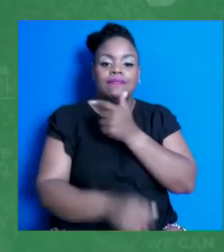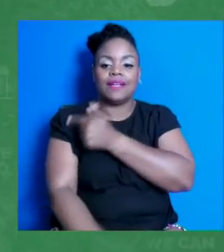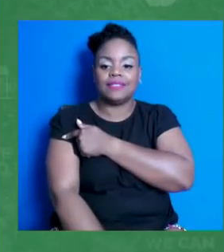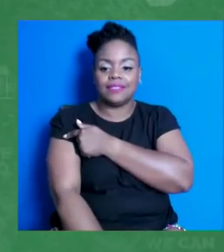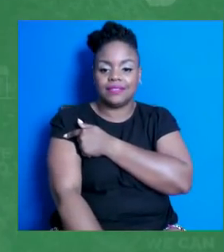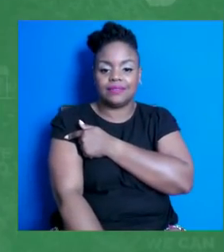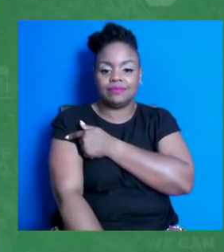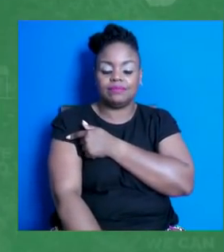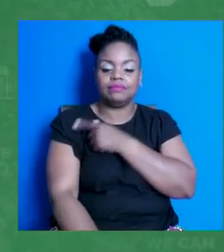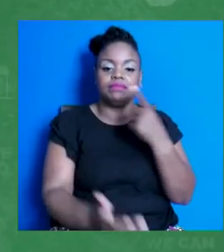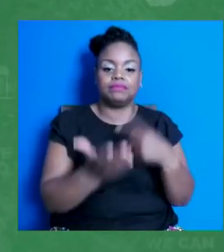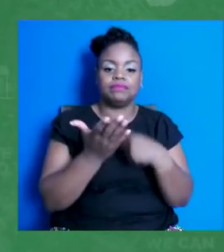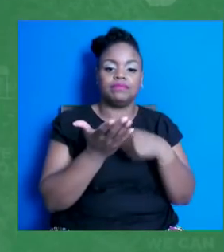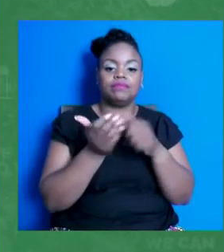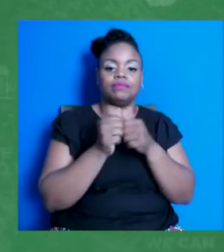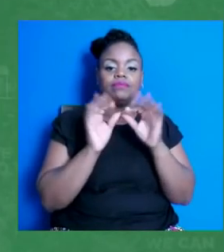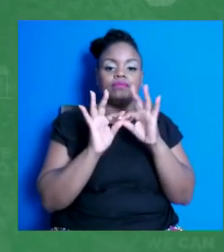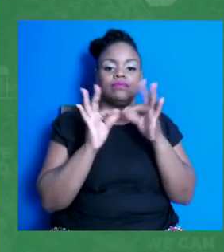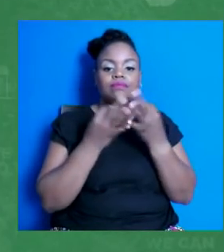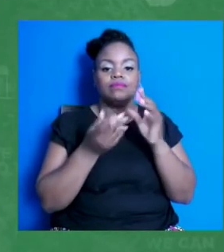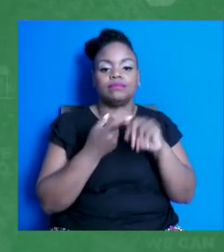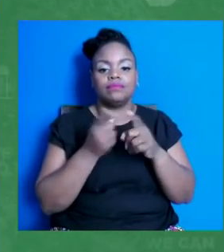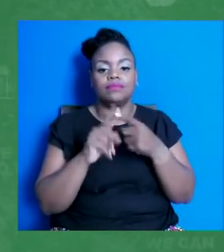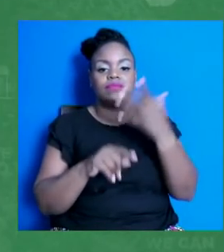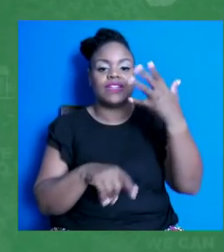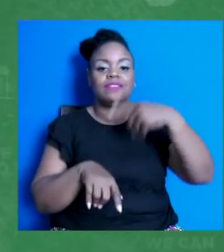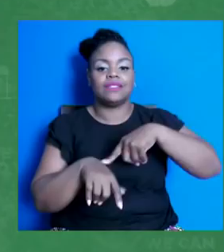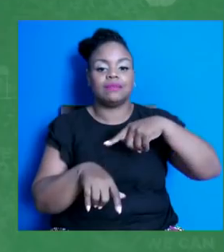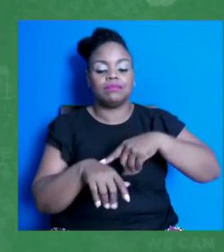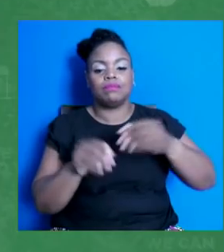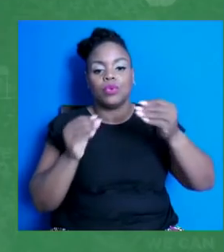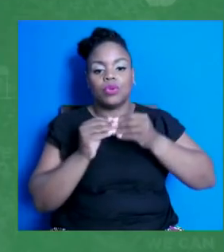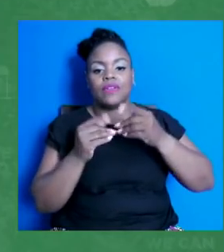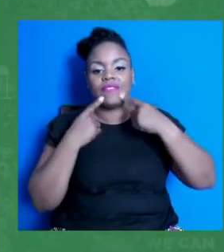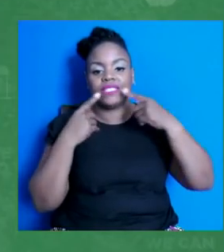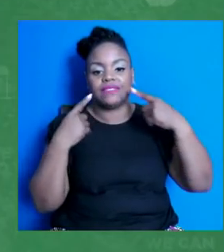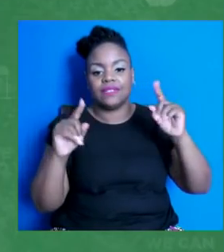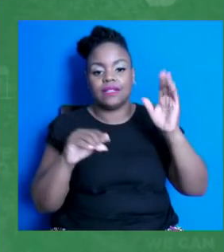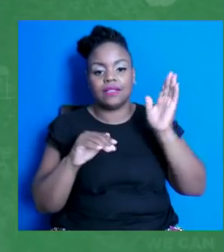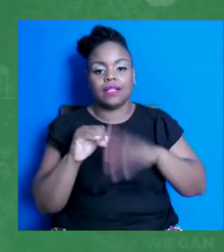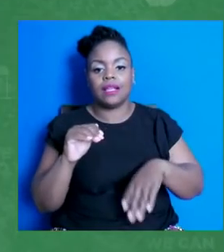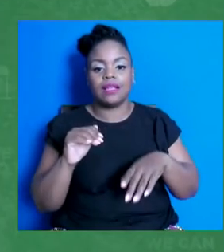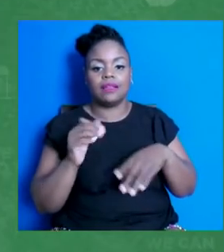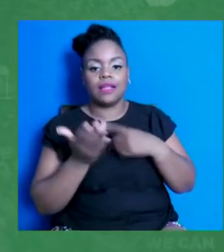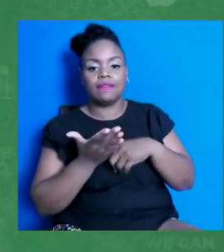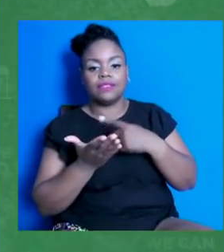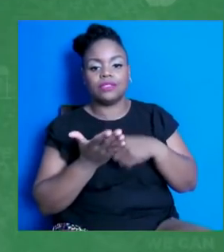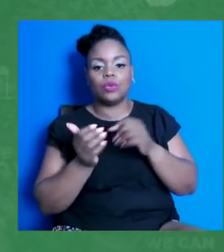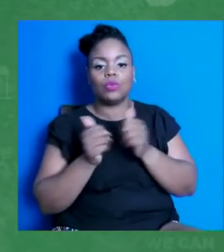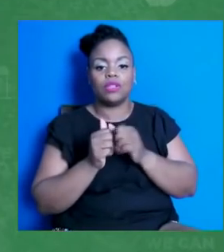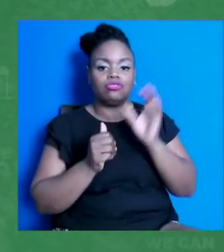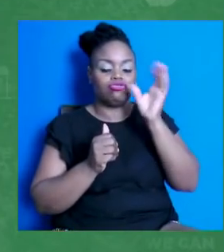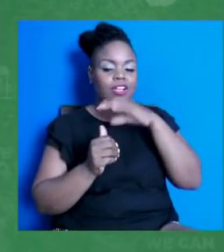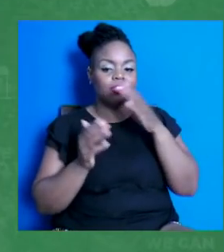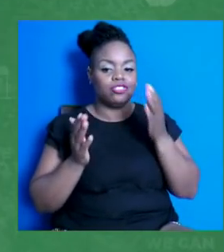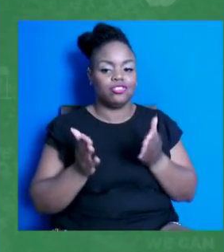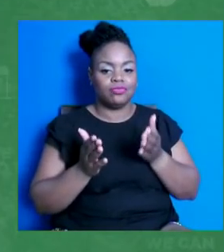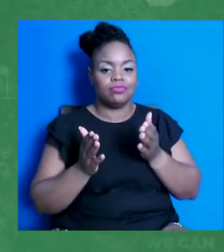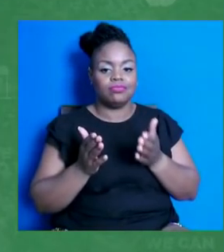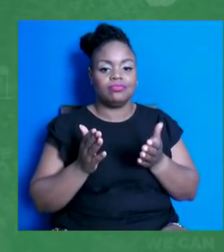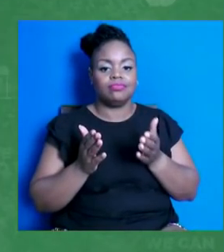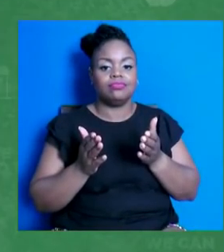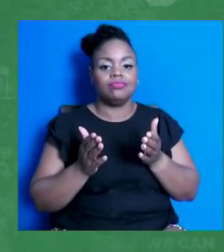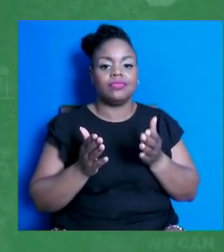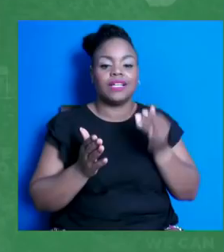are five times more effective than conversations with strangers and you, whether you're an educator, a teacher or a student or a trusted